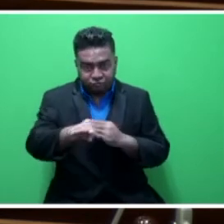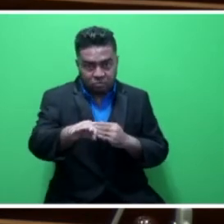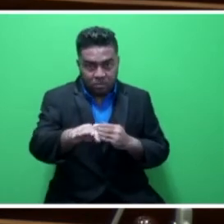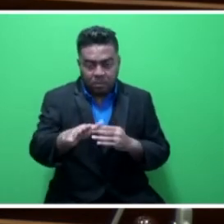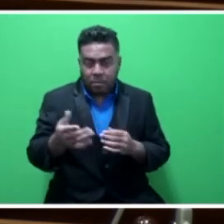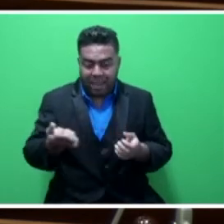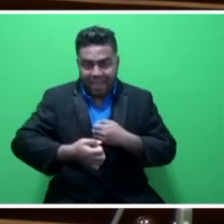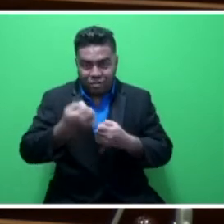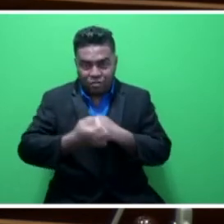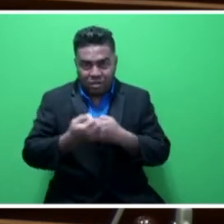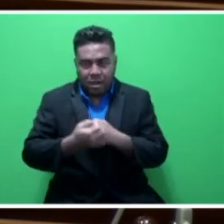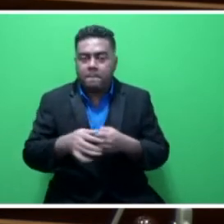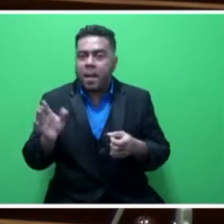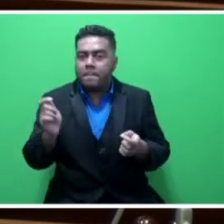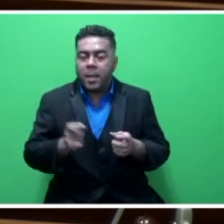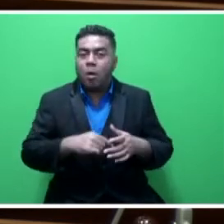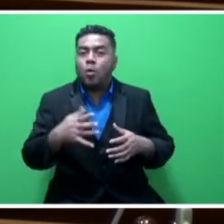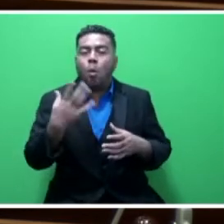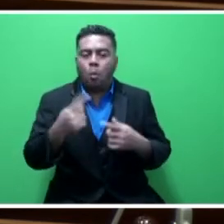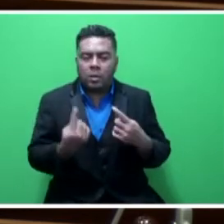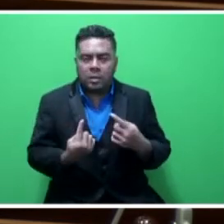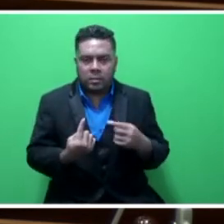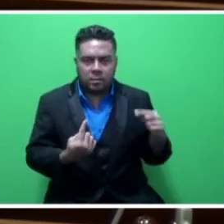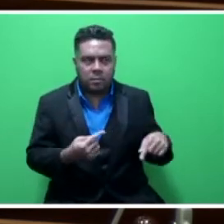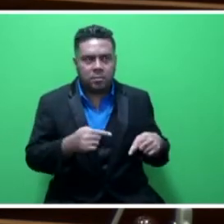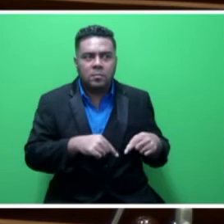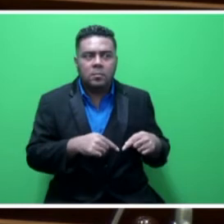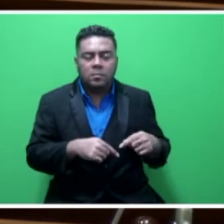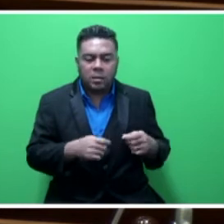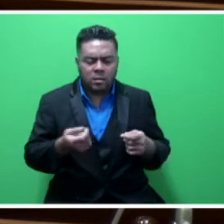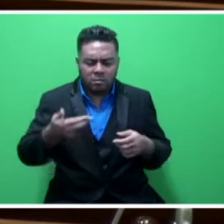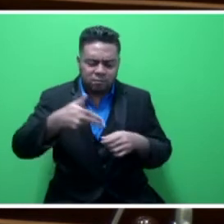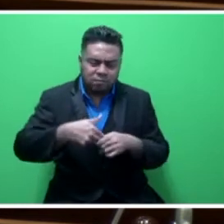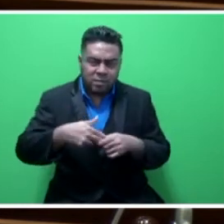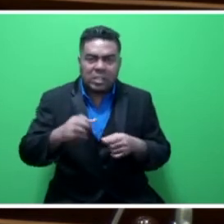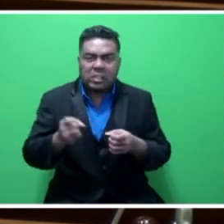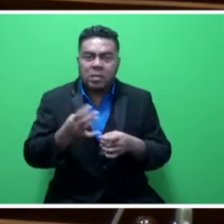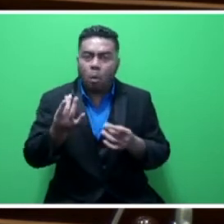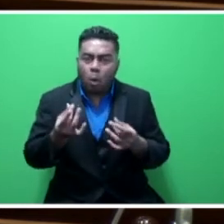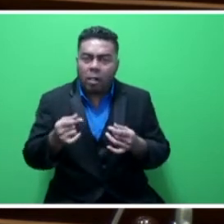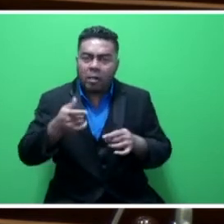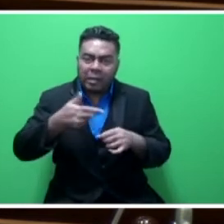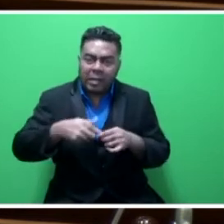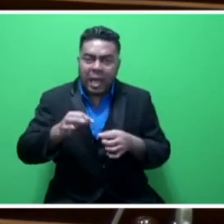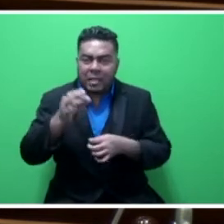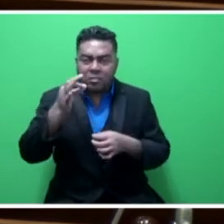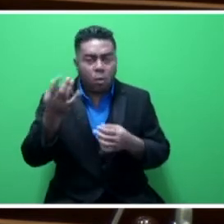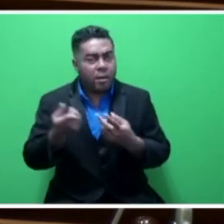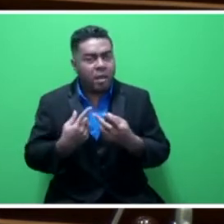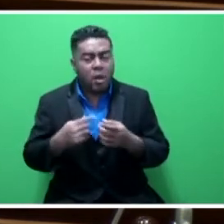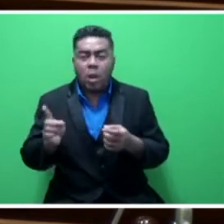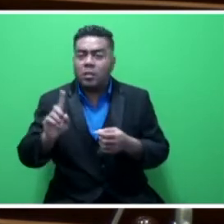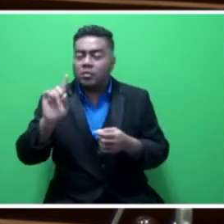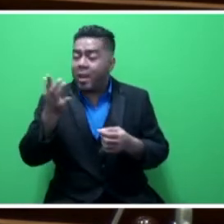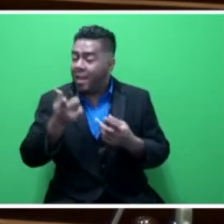means of an engine powered wholly or partly by any volatile spirit, steam, oil, gas, or electricity, or by